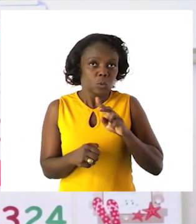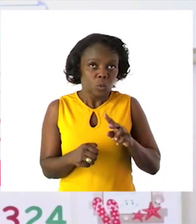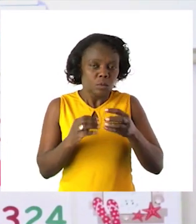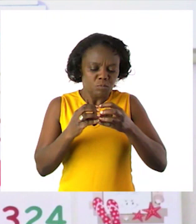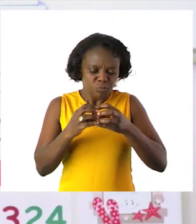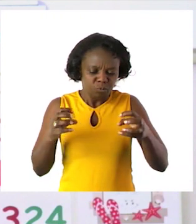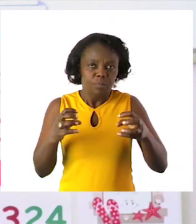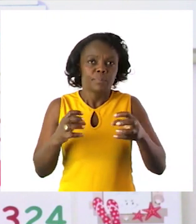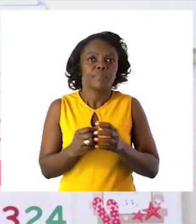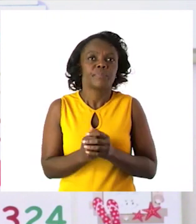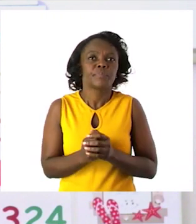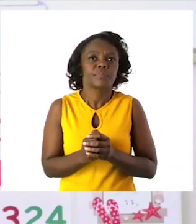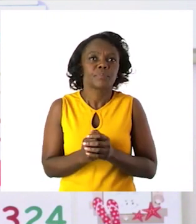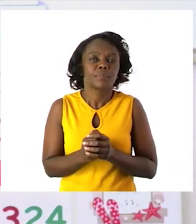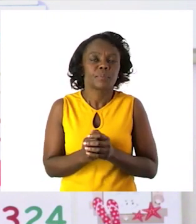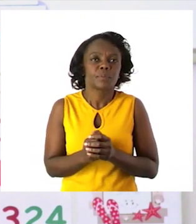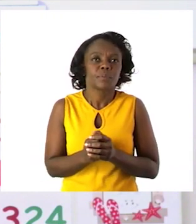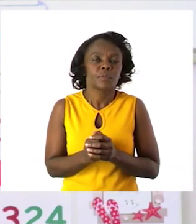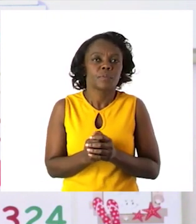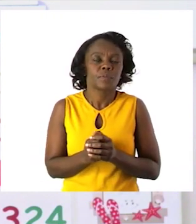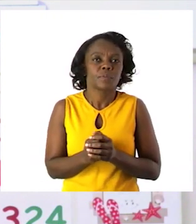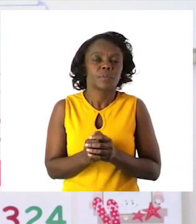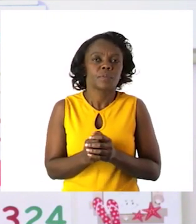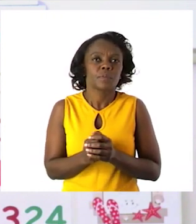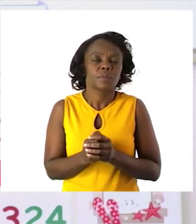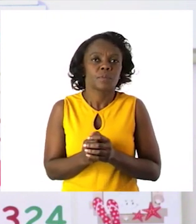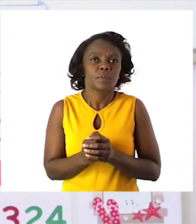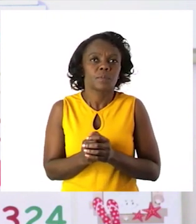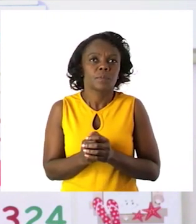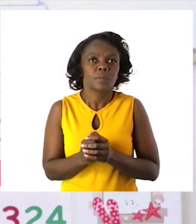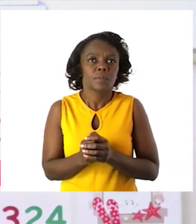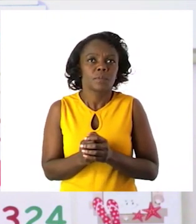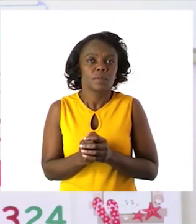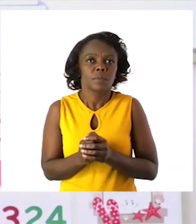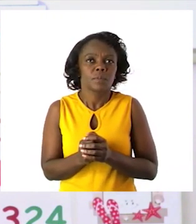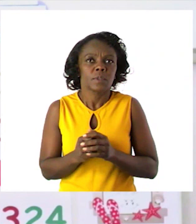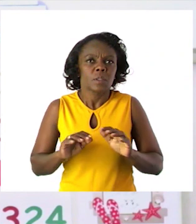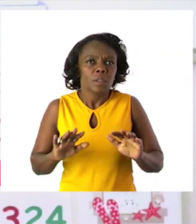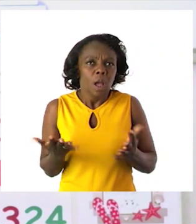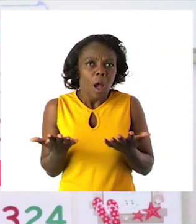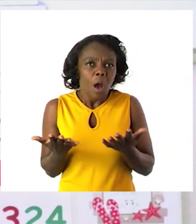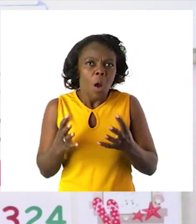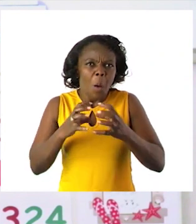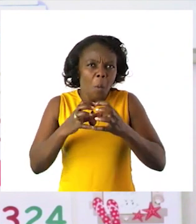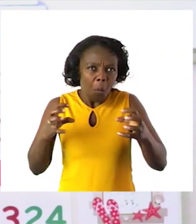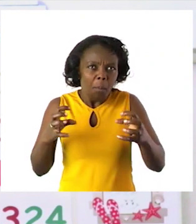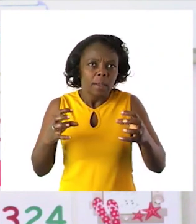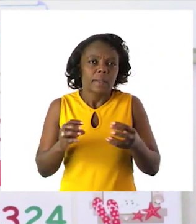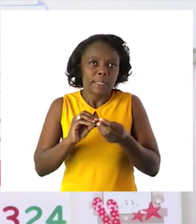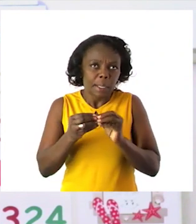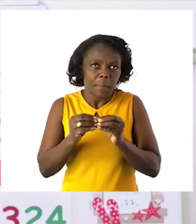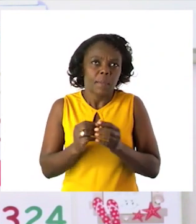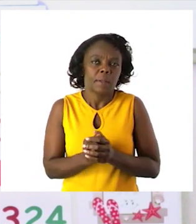number 12. When we are breaking down the number 12. How do we break it down?